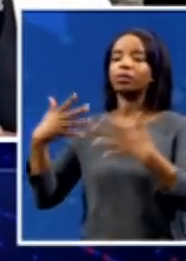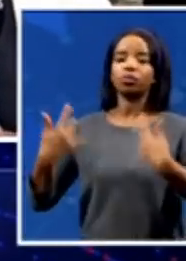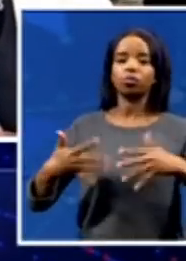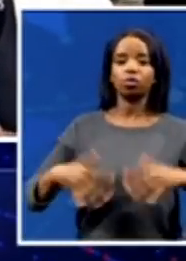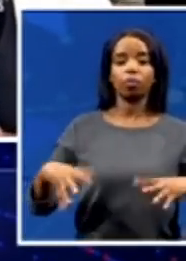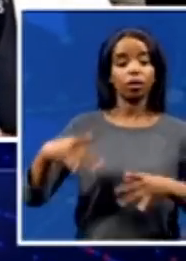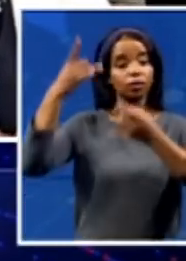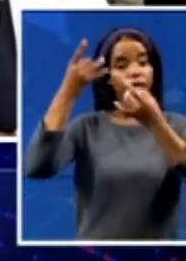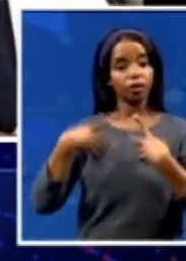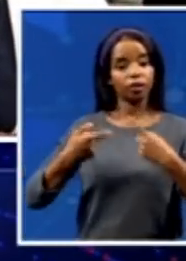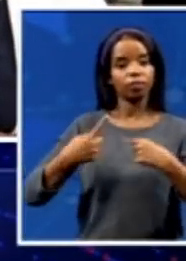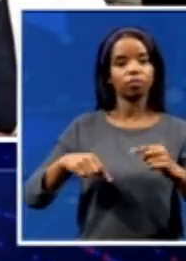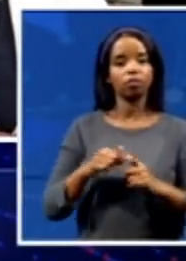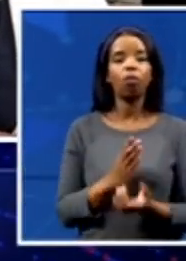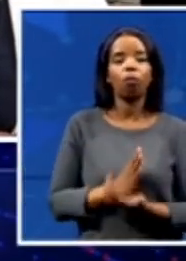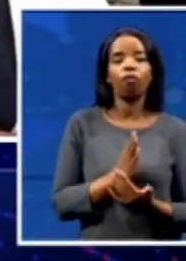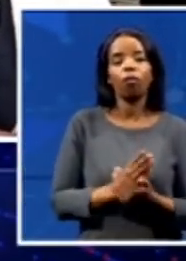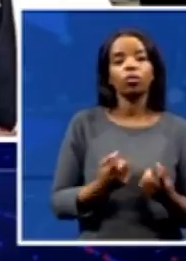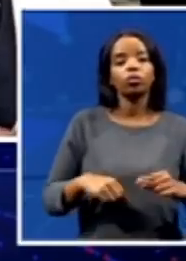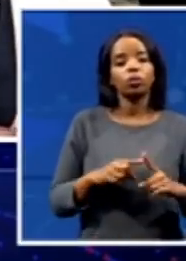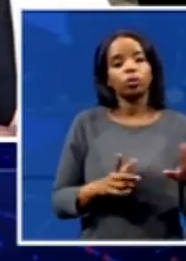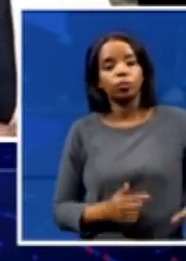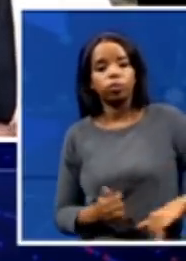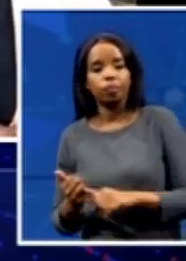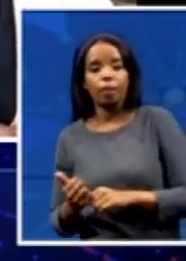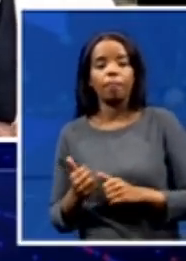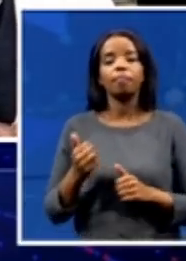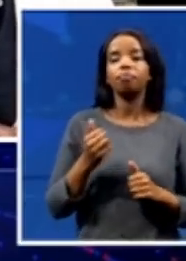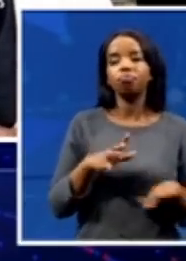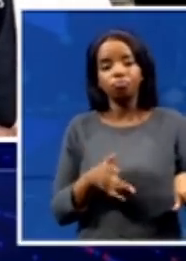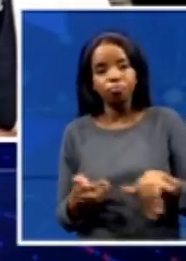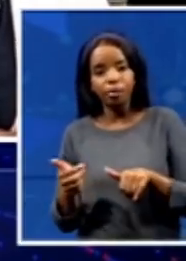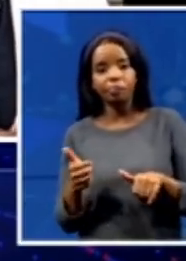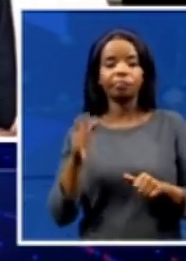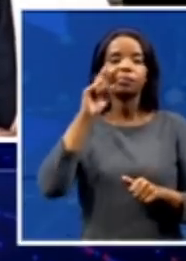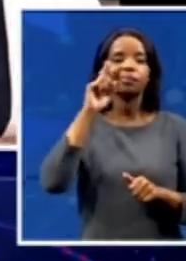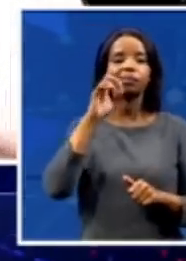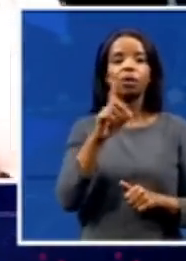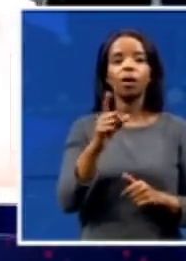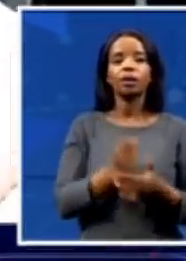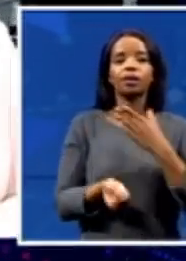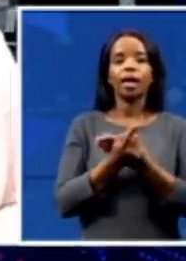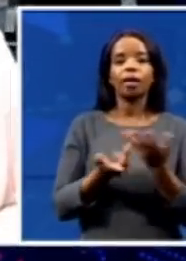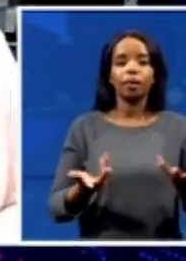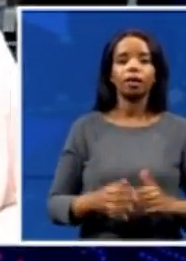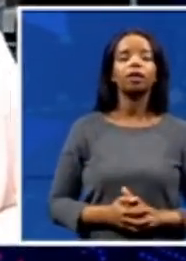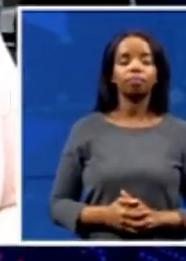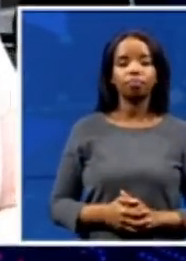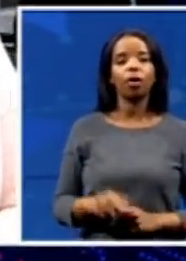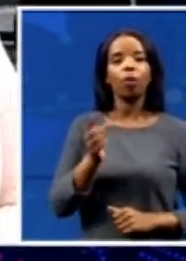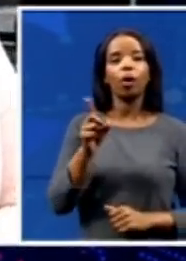momentarily again just to continue looking at the impact of this, what you've just called devastating